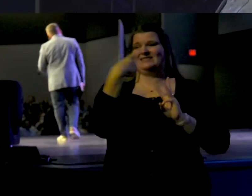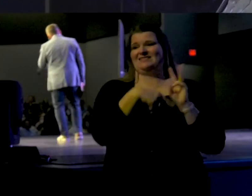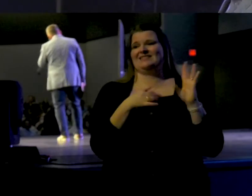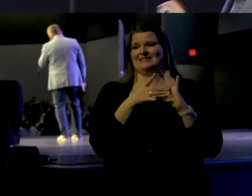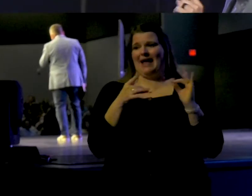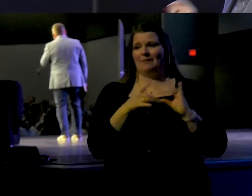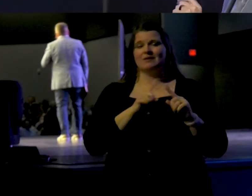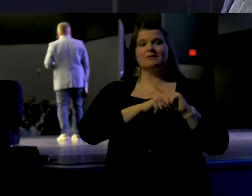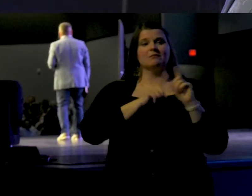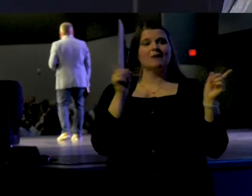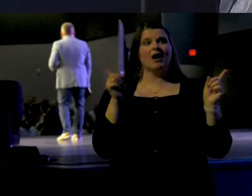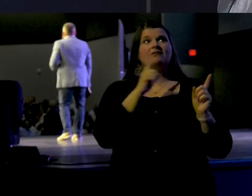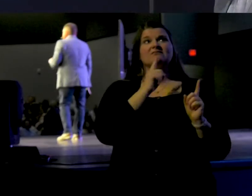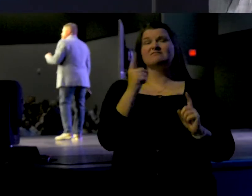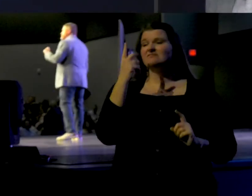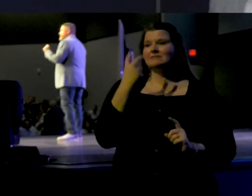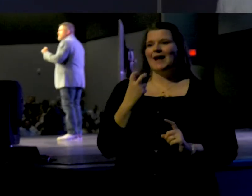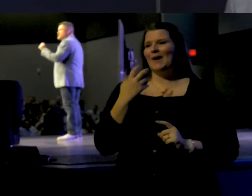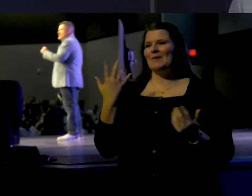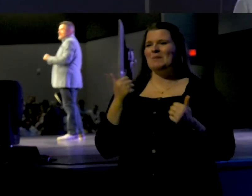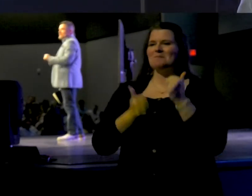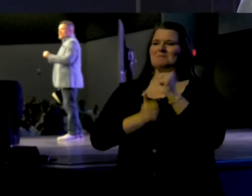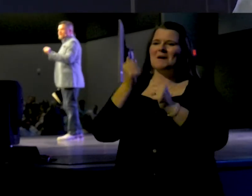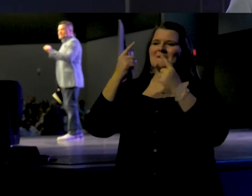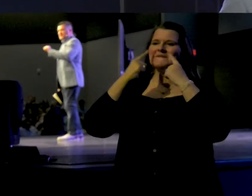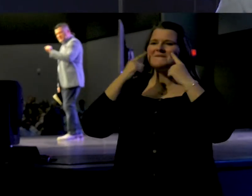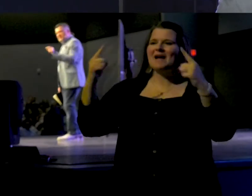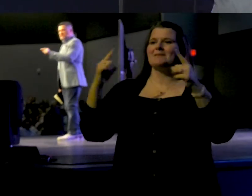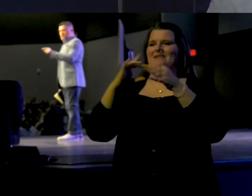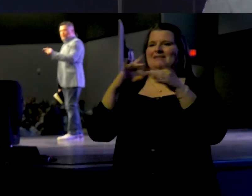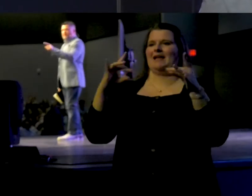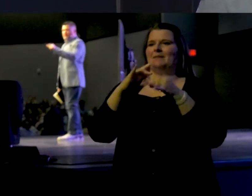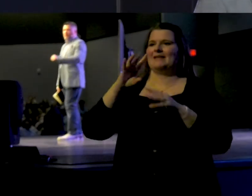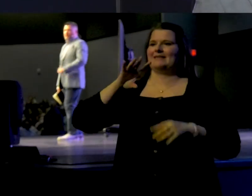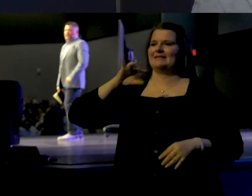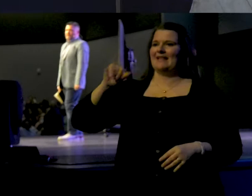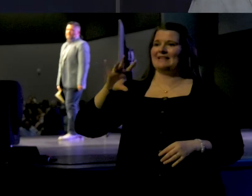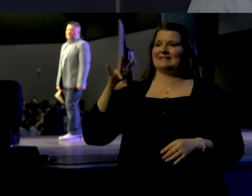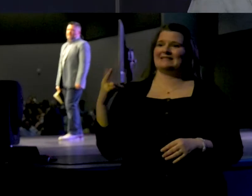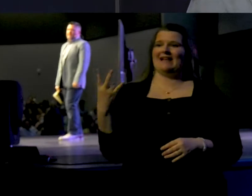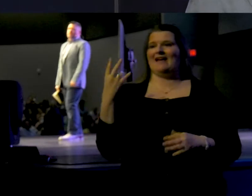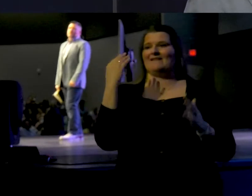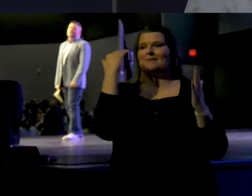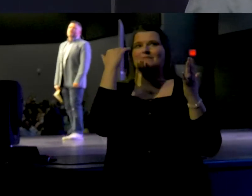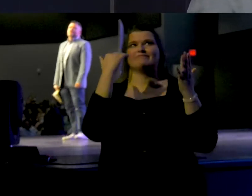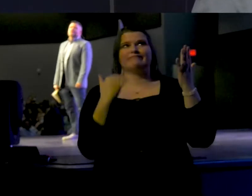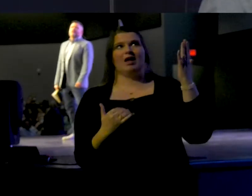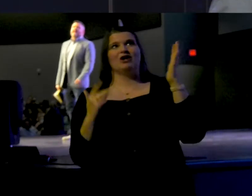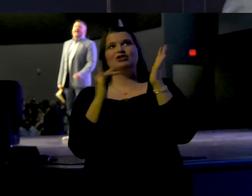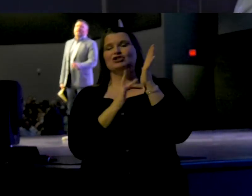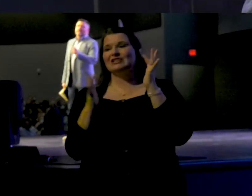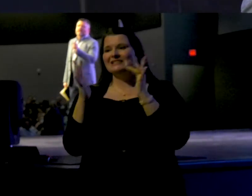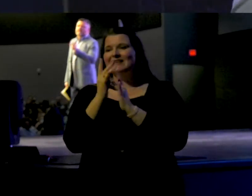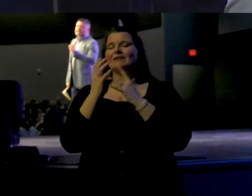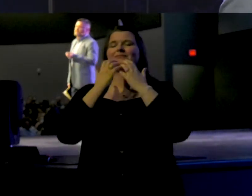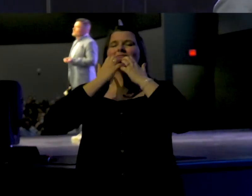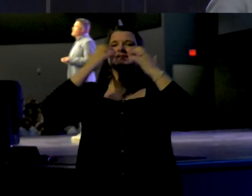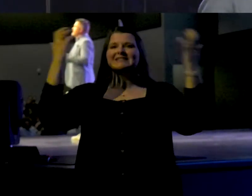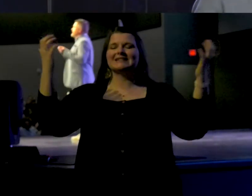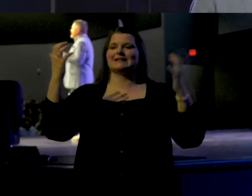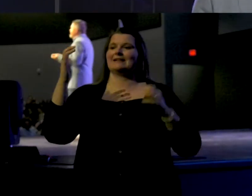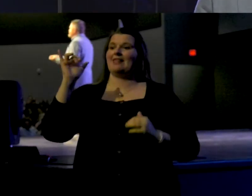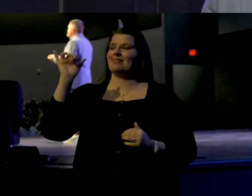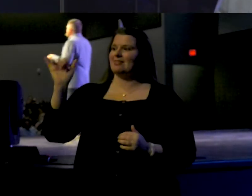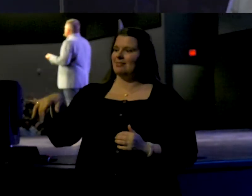statements. But no doubt, the most famous statement is the sixth one in order. It is where Jesus cried out, It